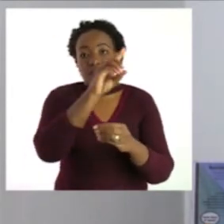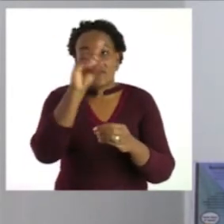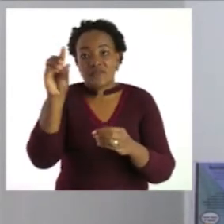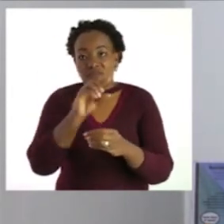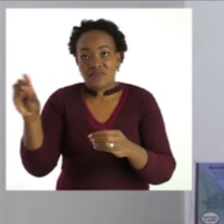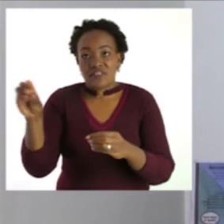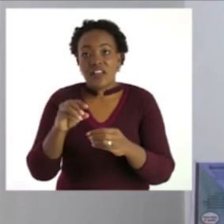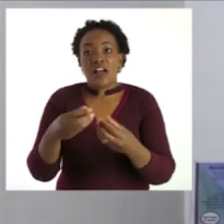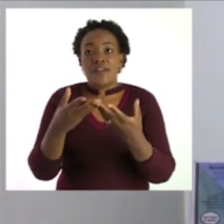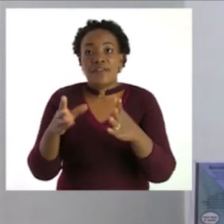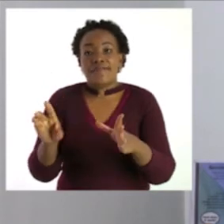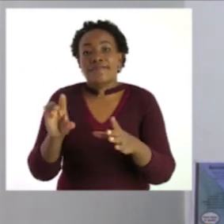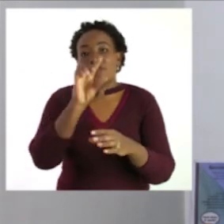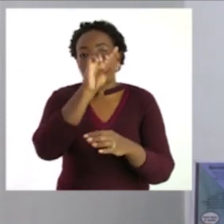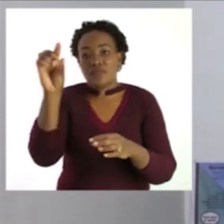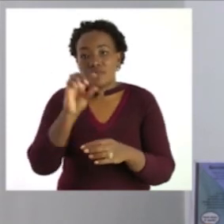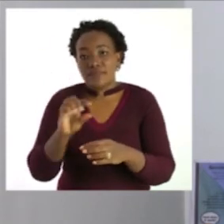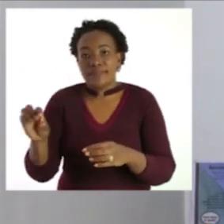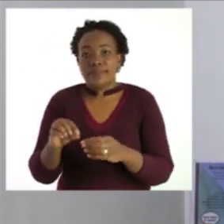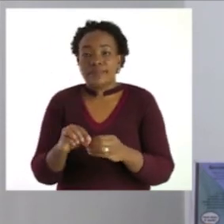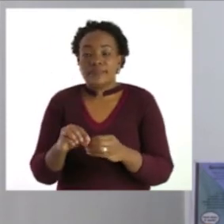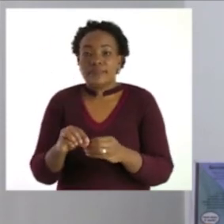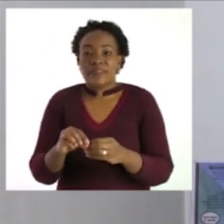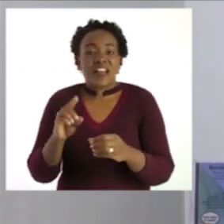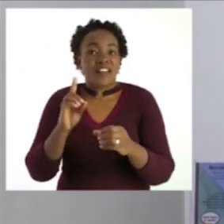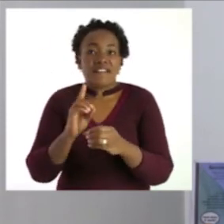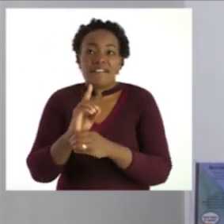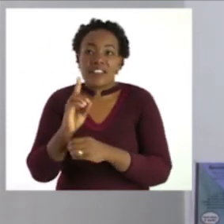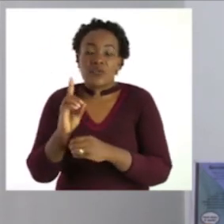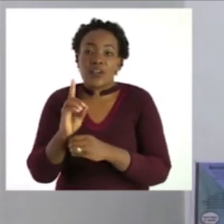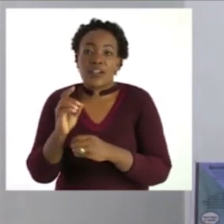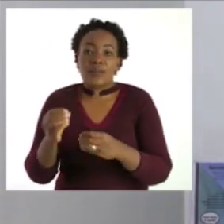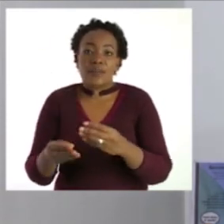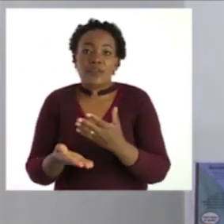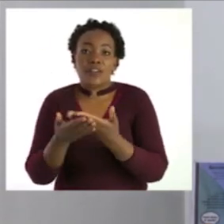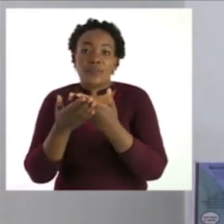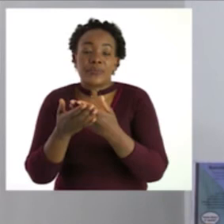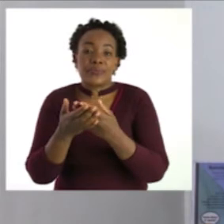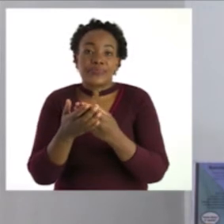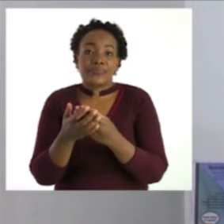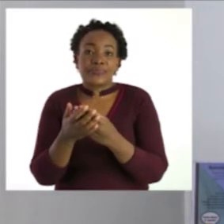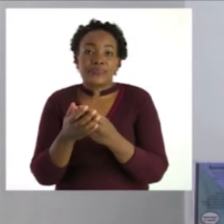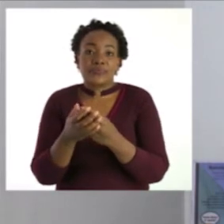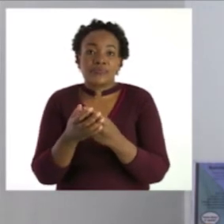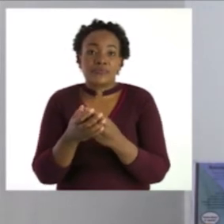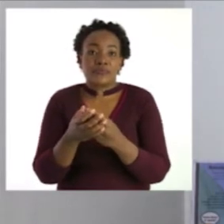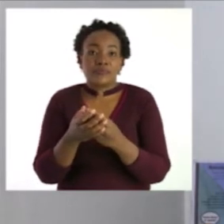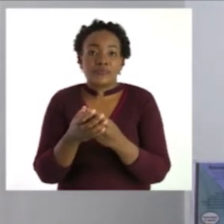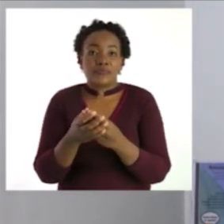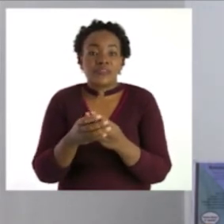sentences let me do the first two with you as well we will